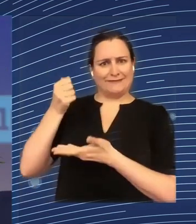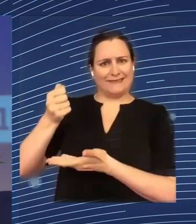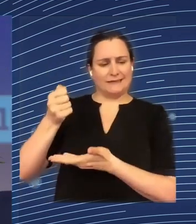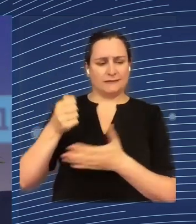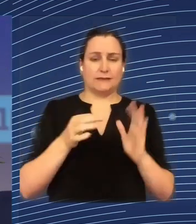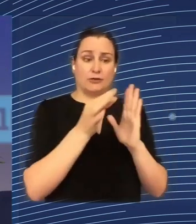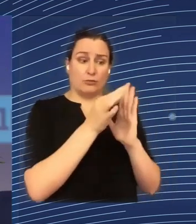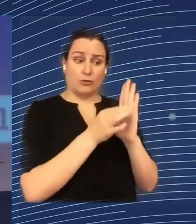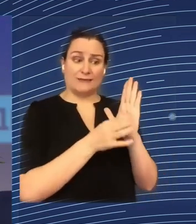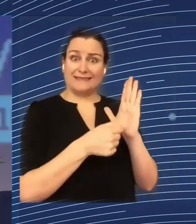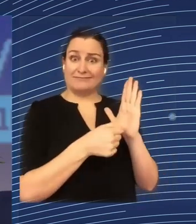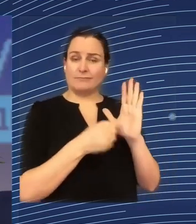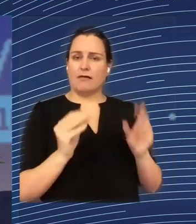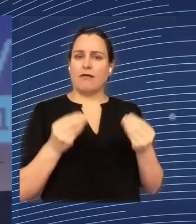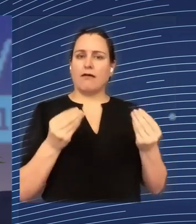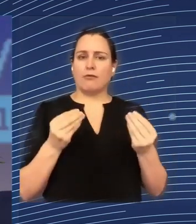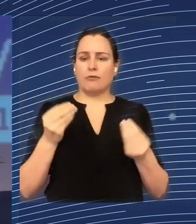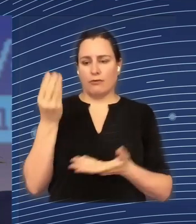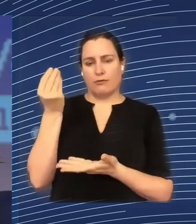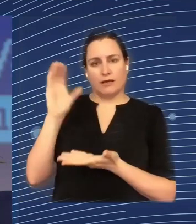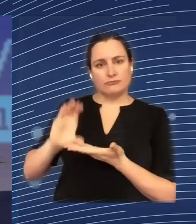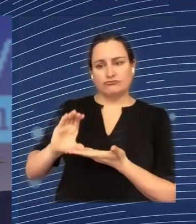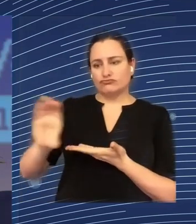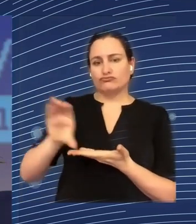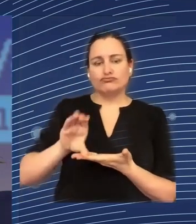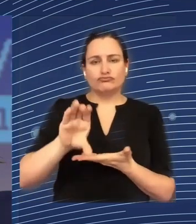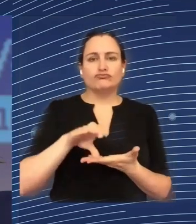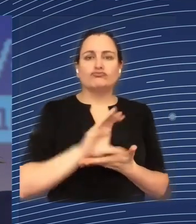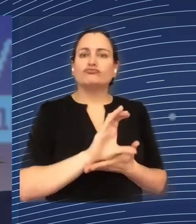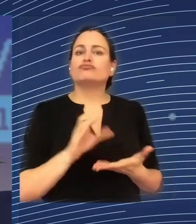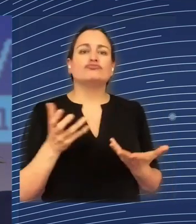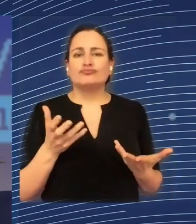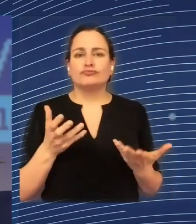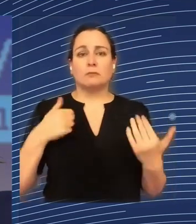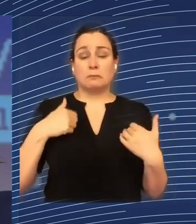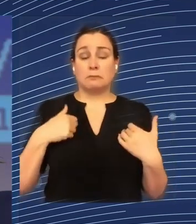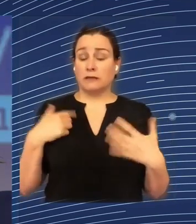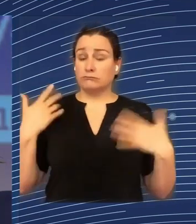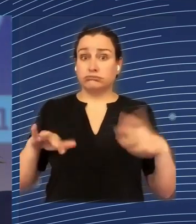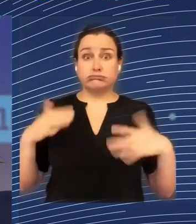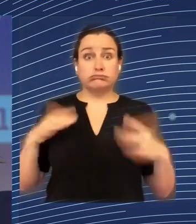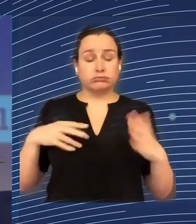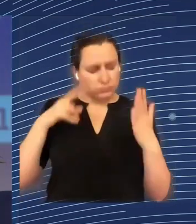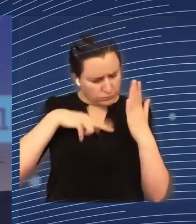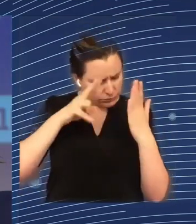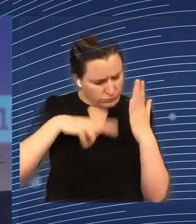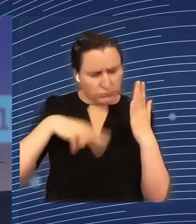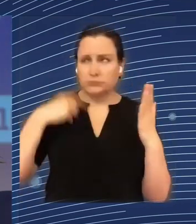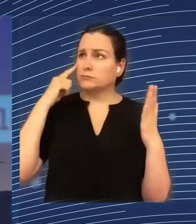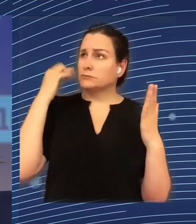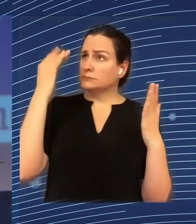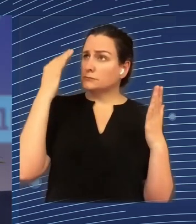I'm not sure whether I know it all for the moment, even the 20 years have passed. So, I mean,